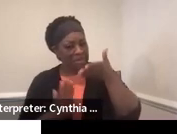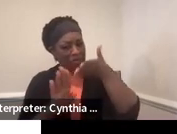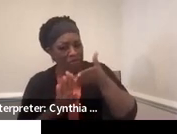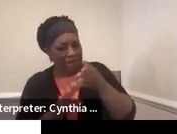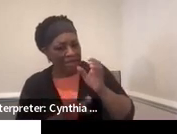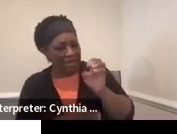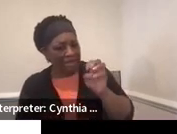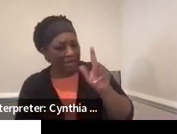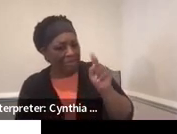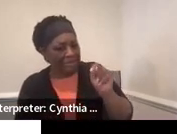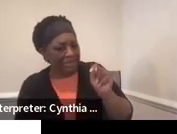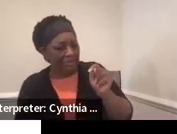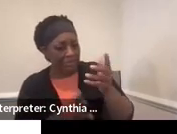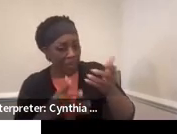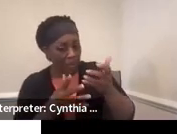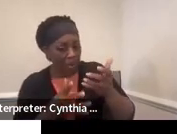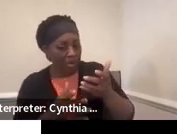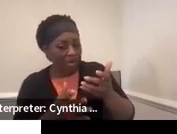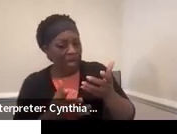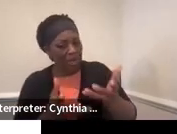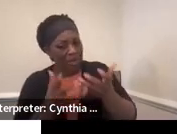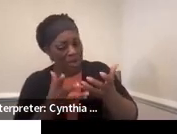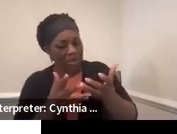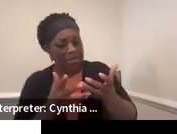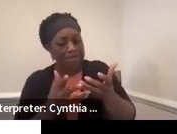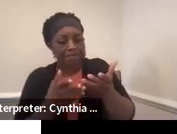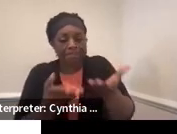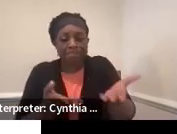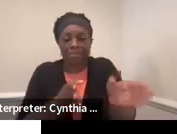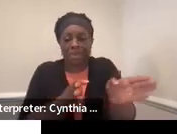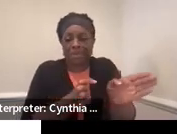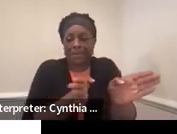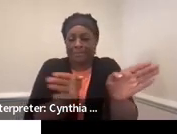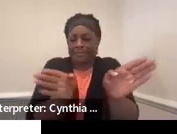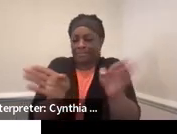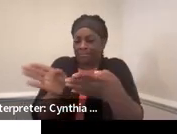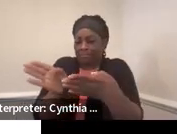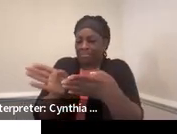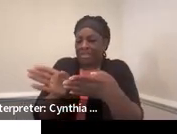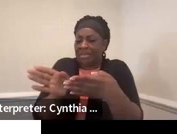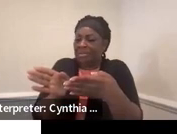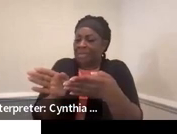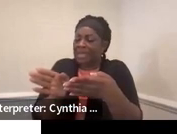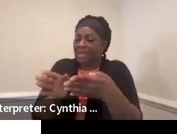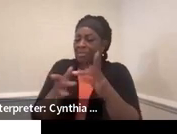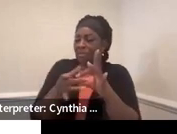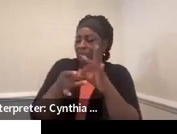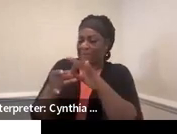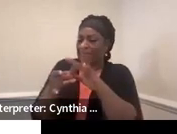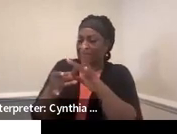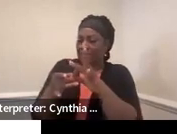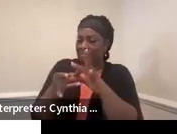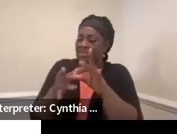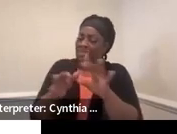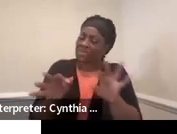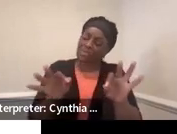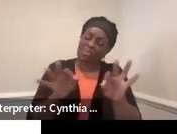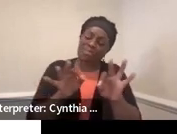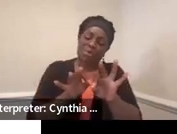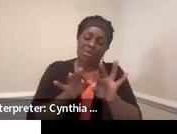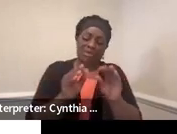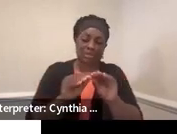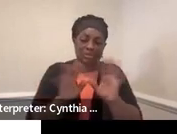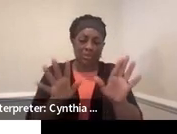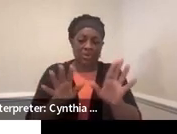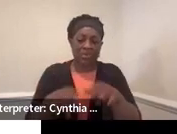what the student had professed they want to do as a career, but it can be related. And that's why make sure